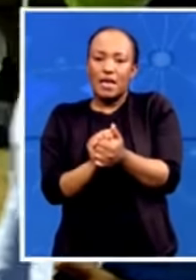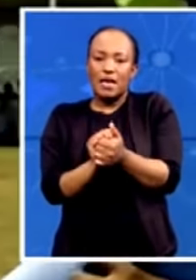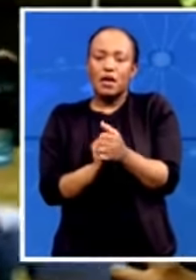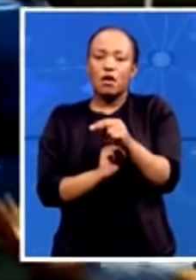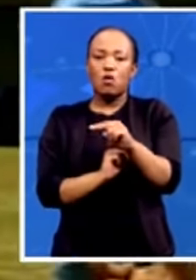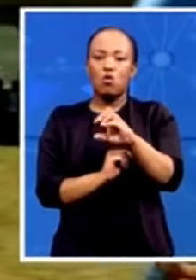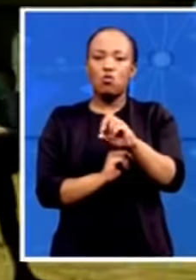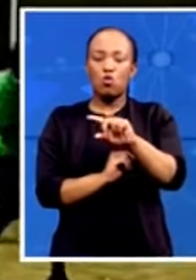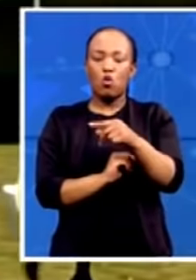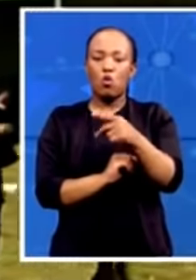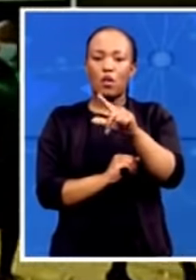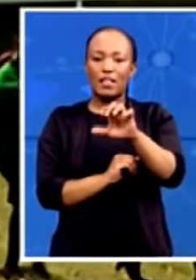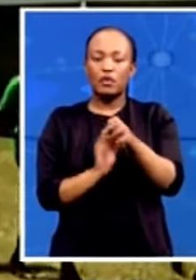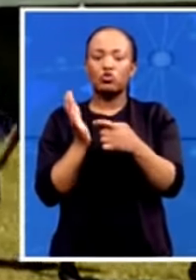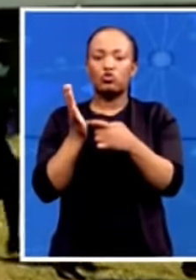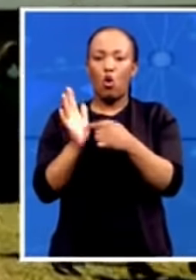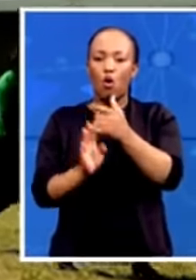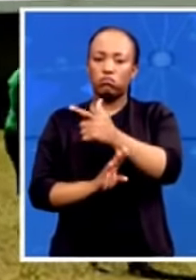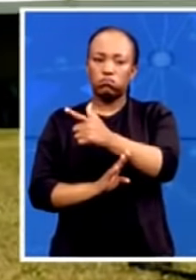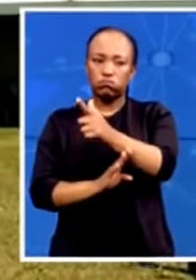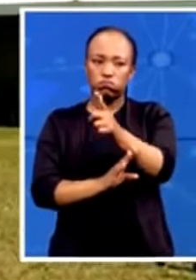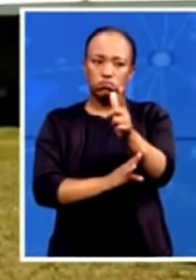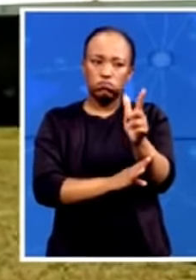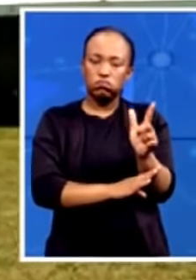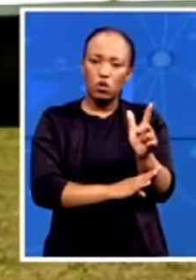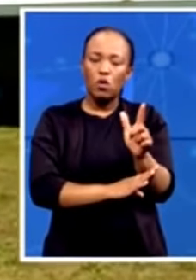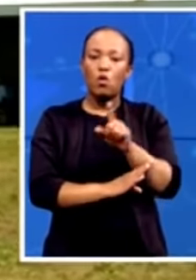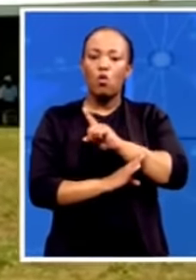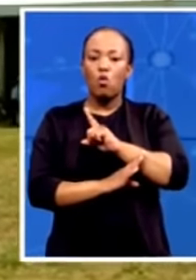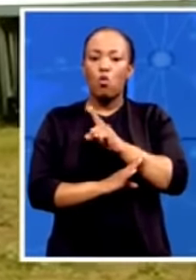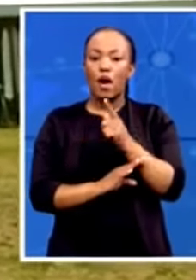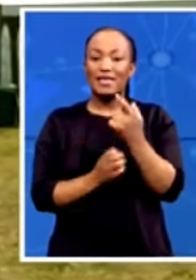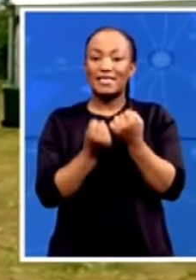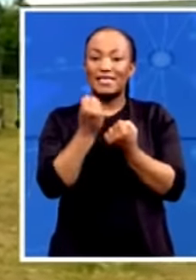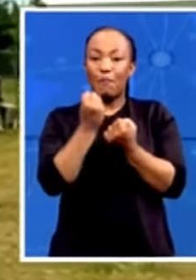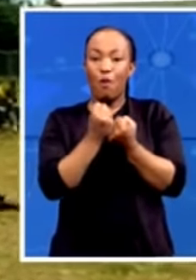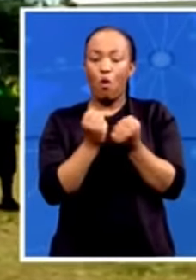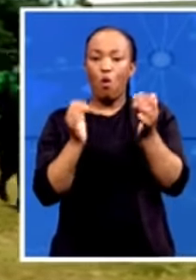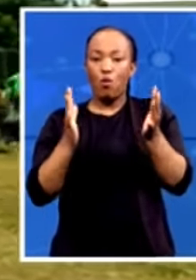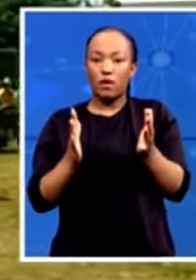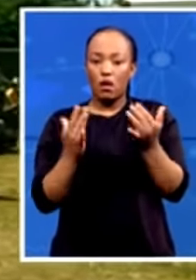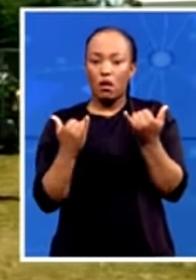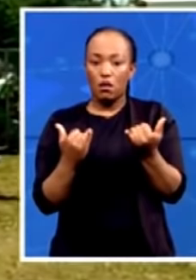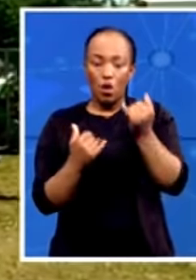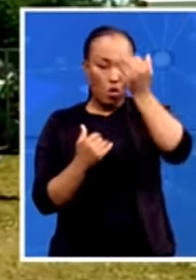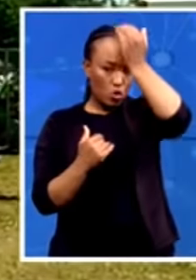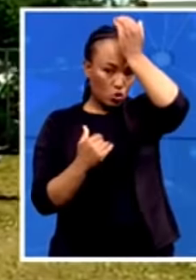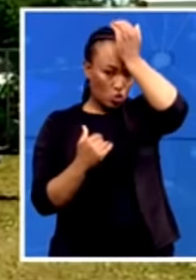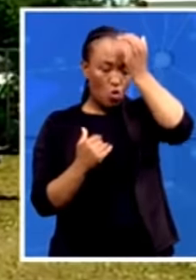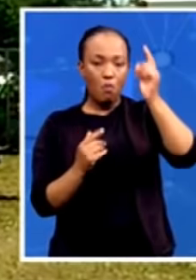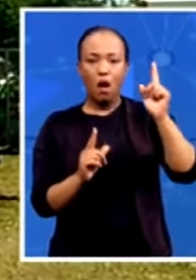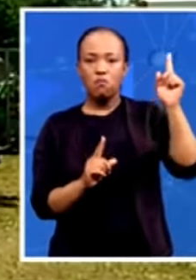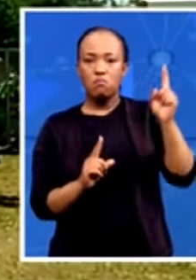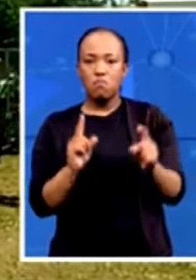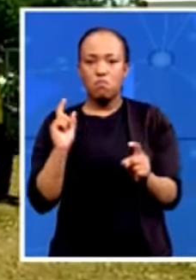Quite a few supporters of former president Jacob Zuma have started arriving here at People's